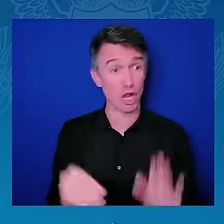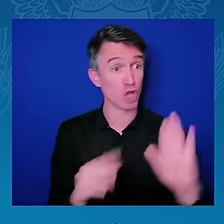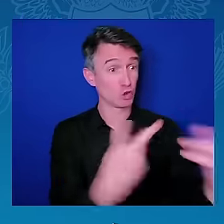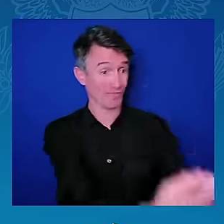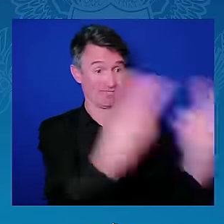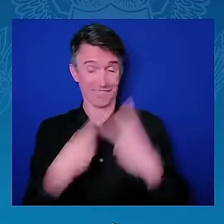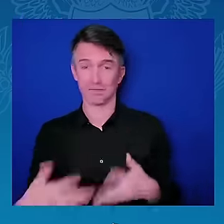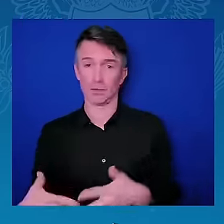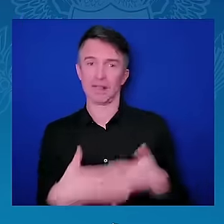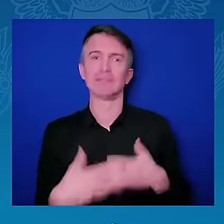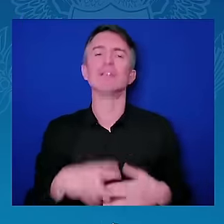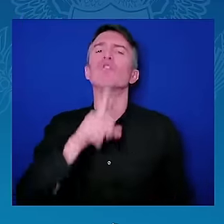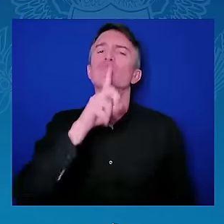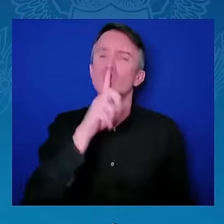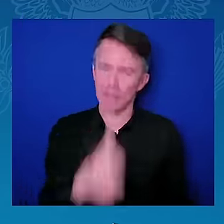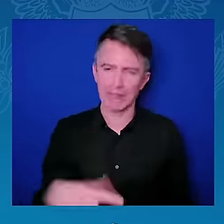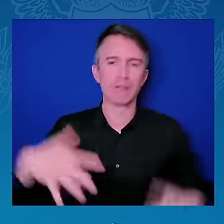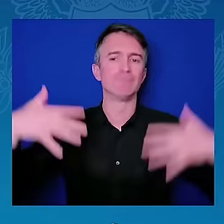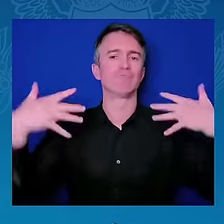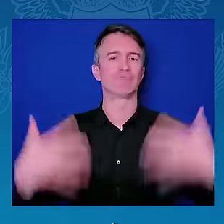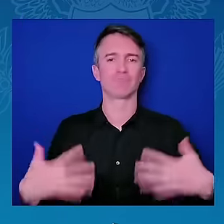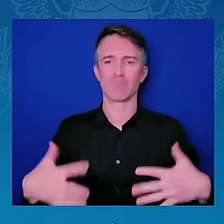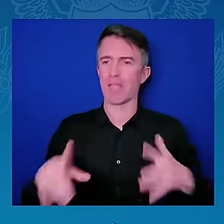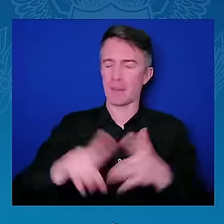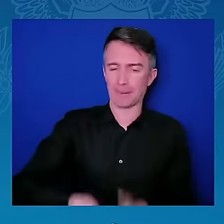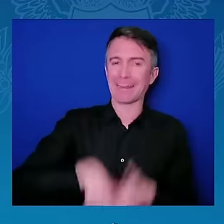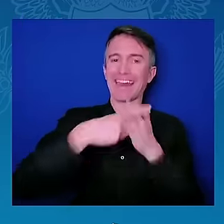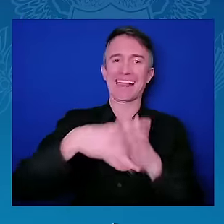Thank you very much. Thank you.